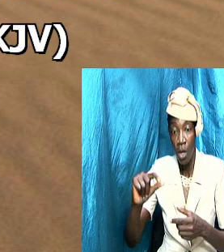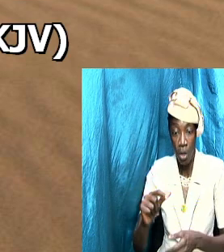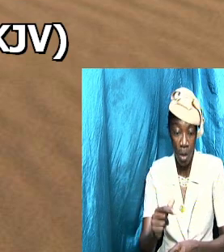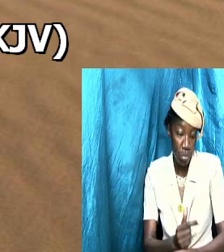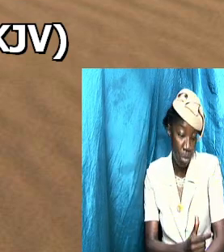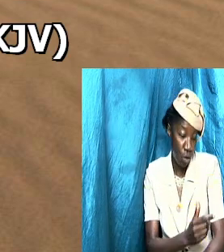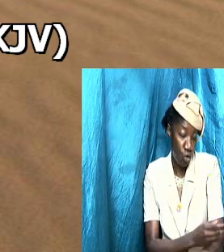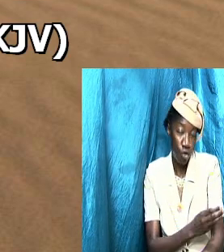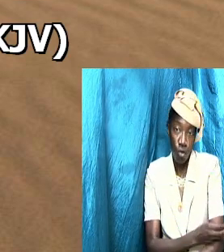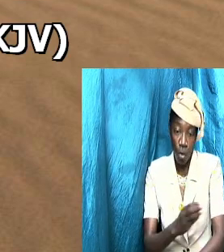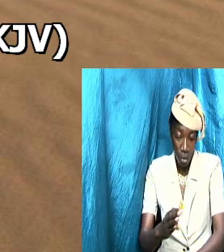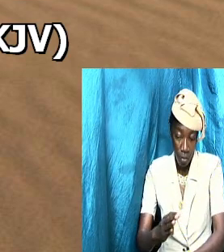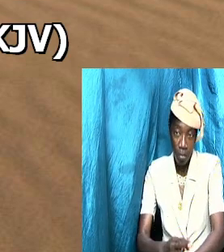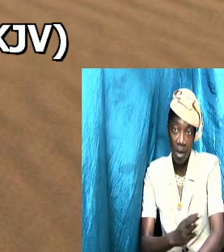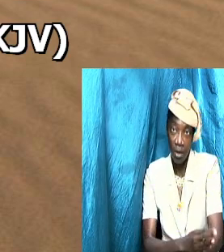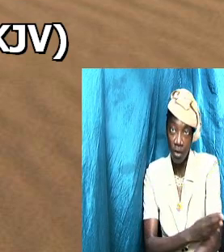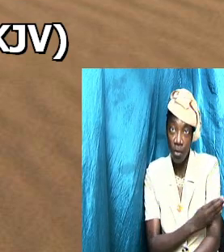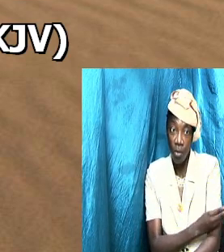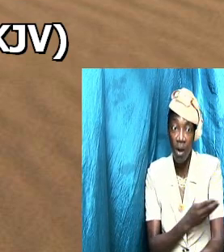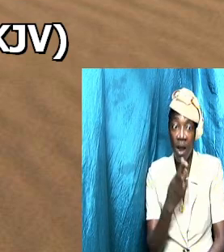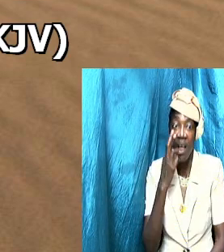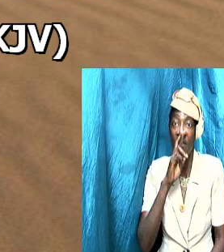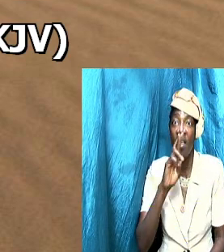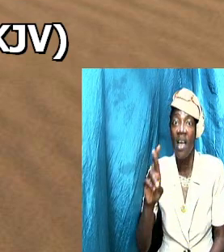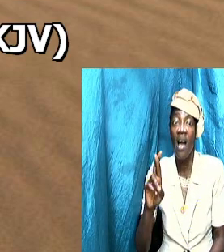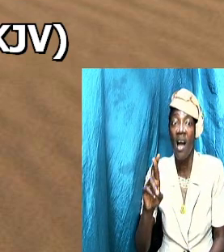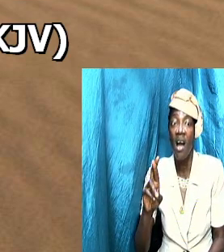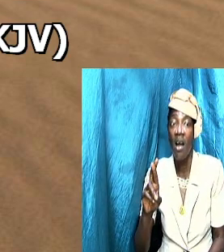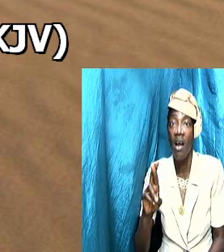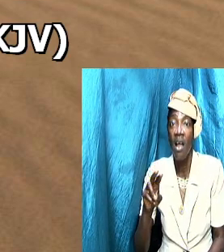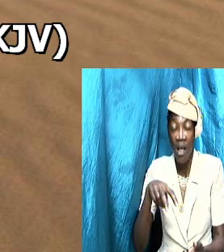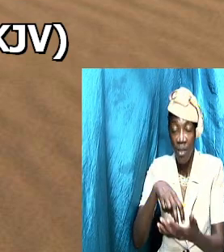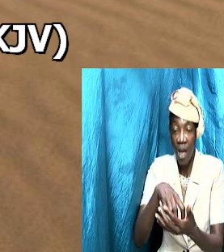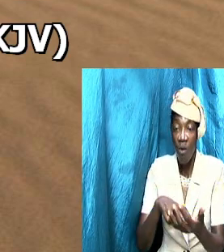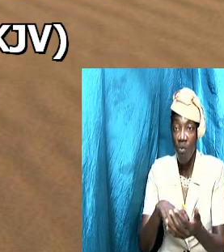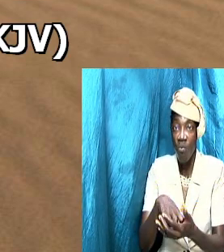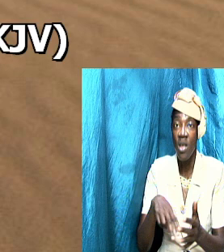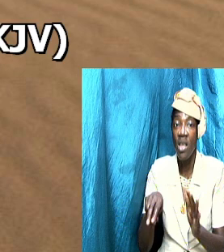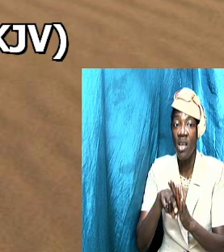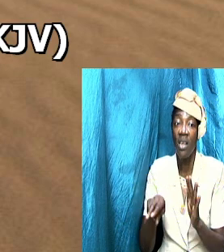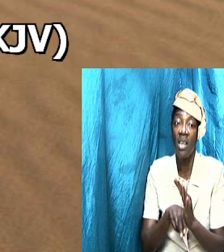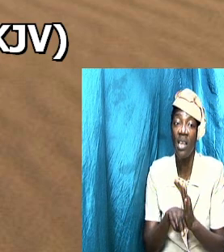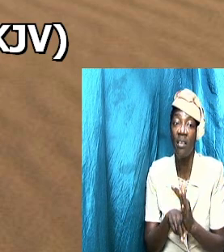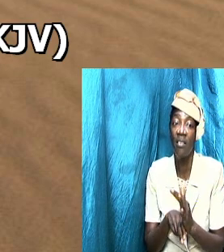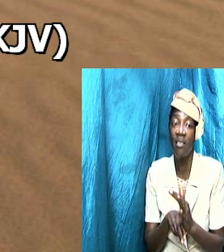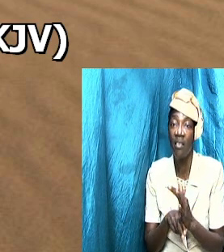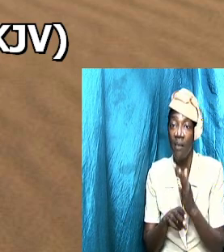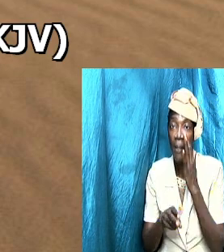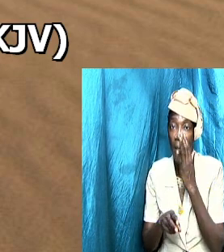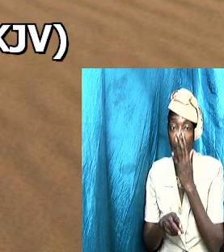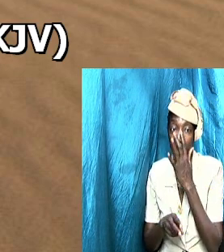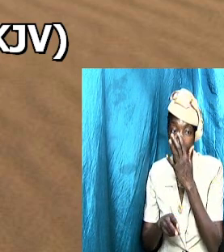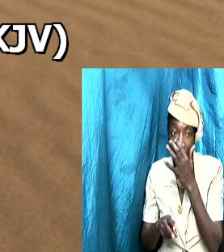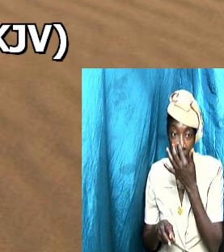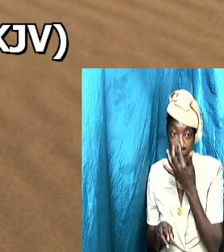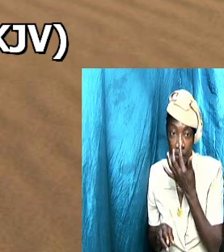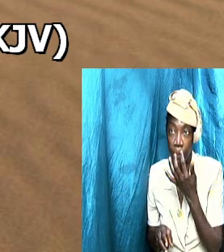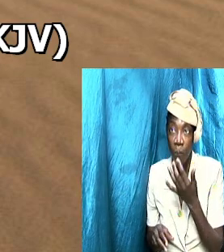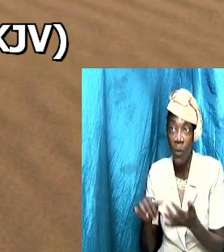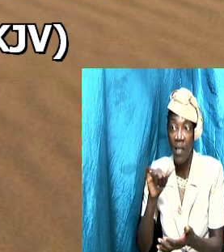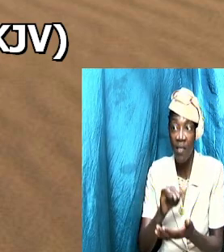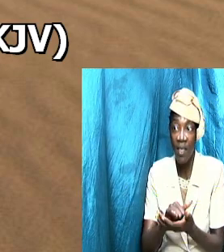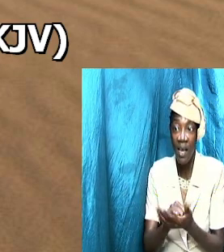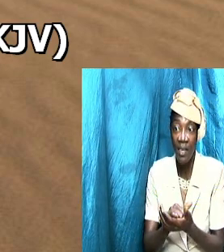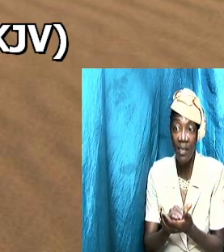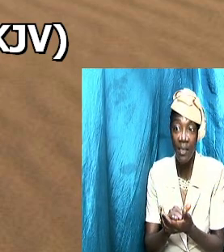that particular weakness if we choose to call it that which and it could very be a weakness with that